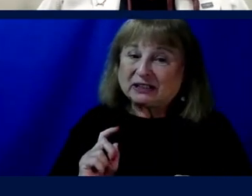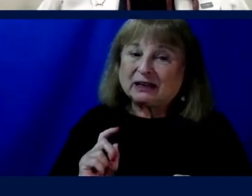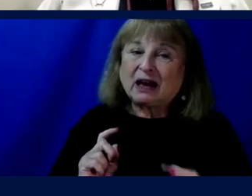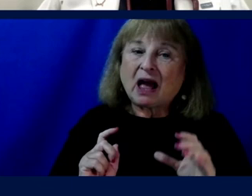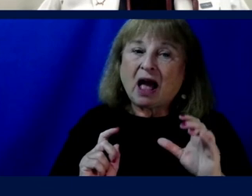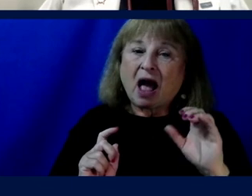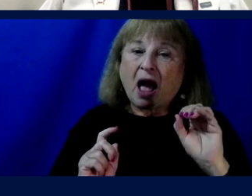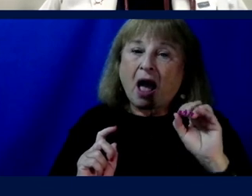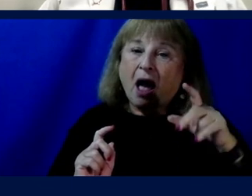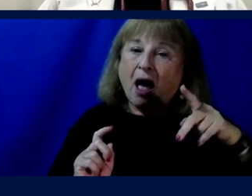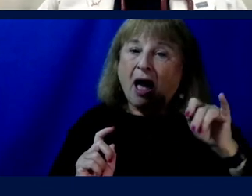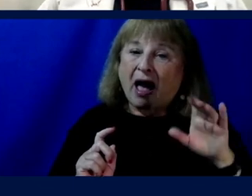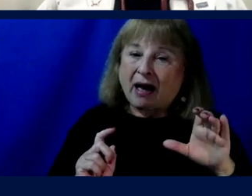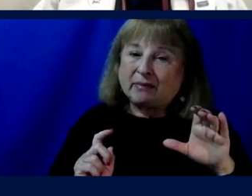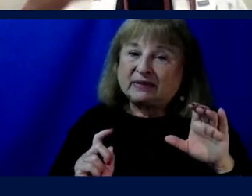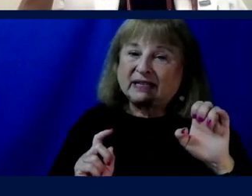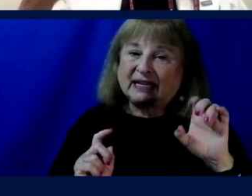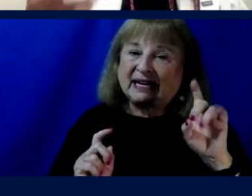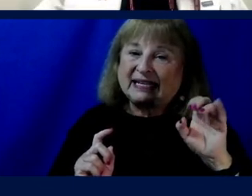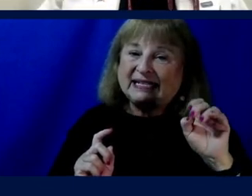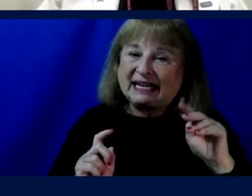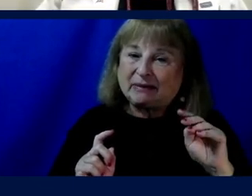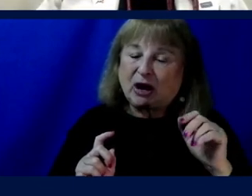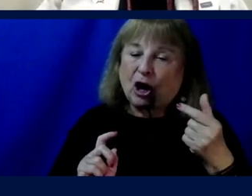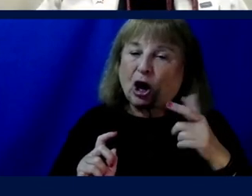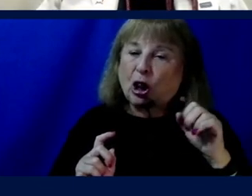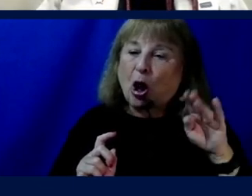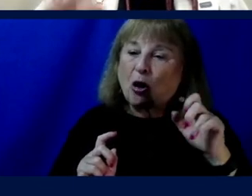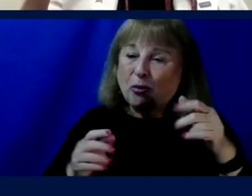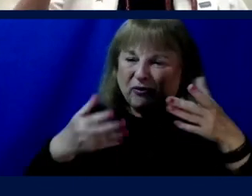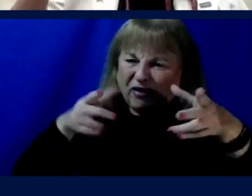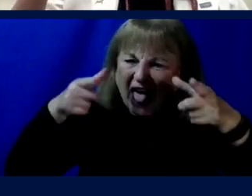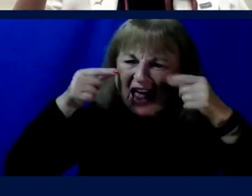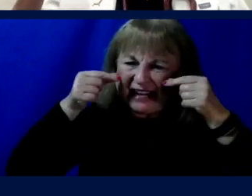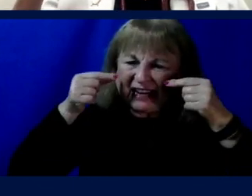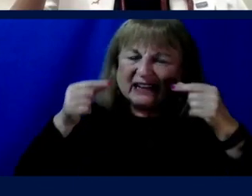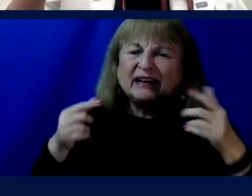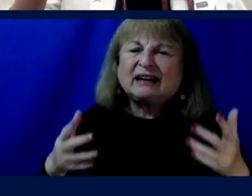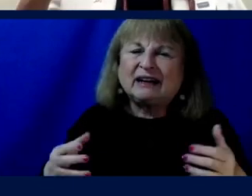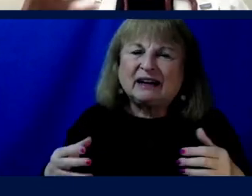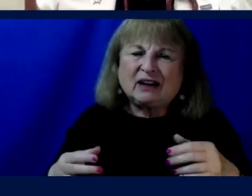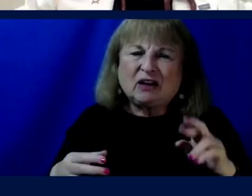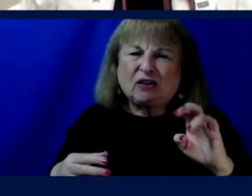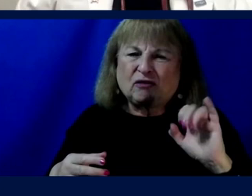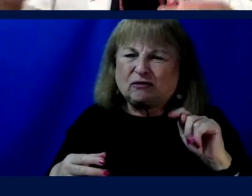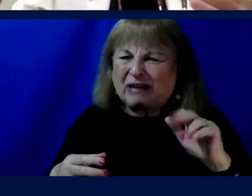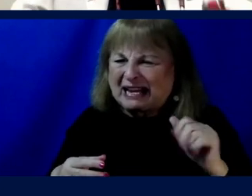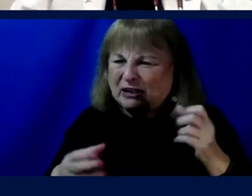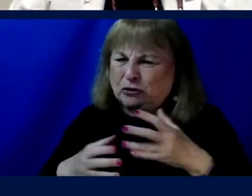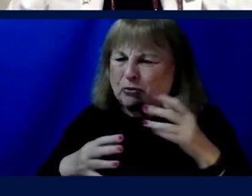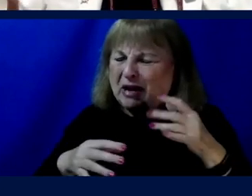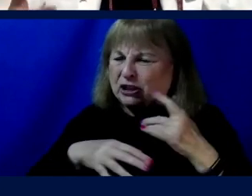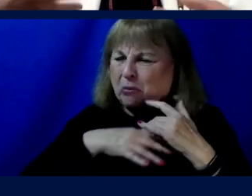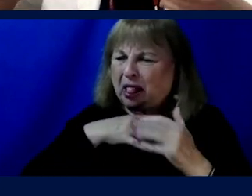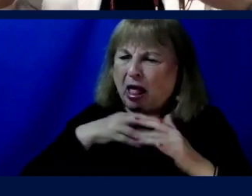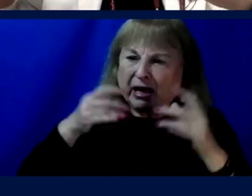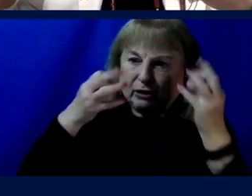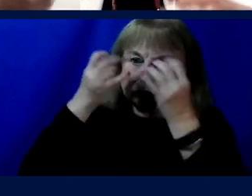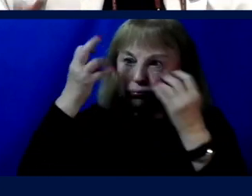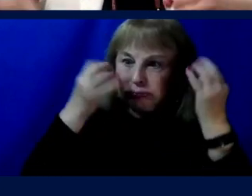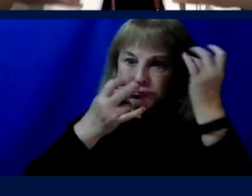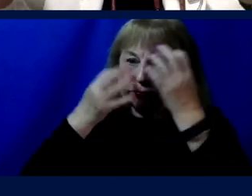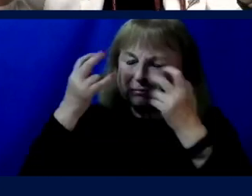Optic disc edema, globe flattening, other issues with the retina where it becomes engorged with too much blood, probably because of those